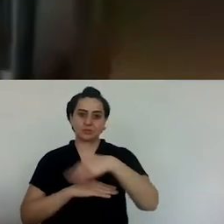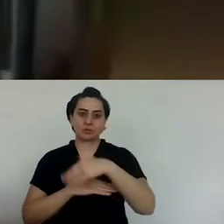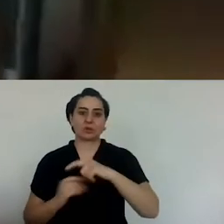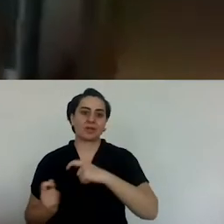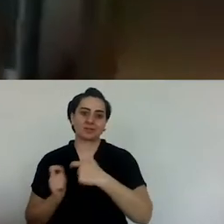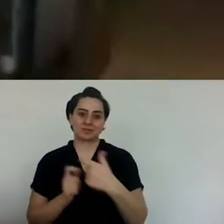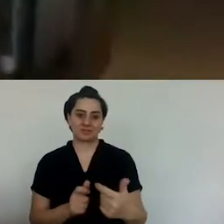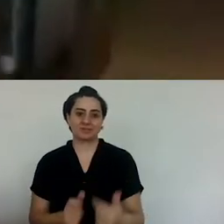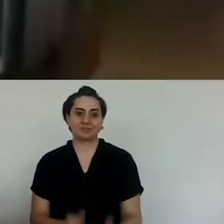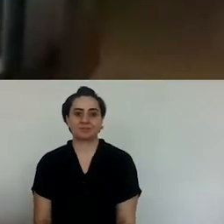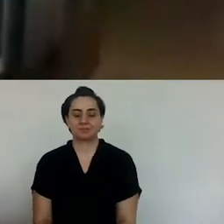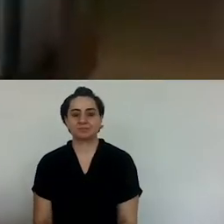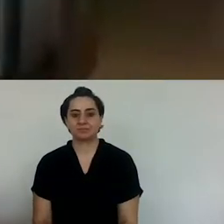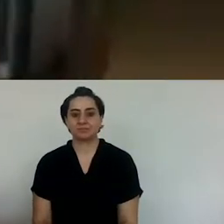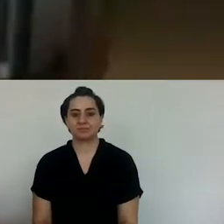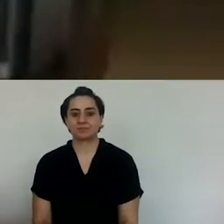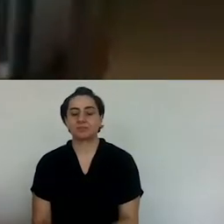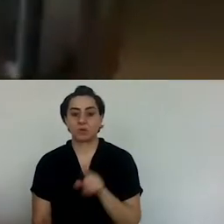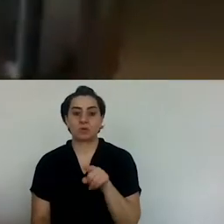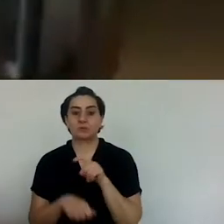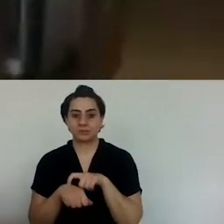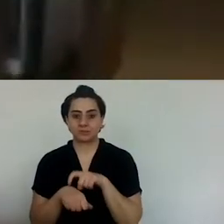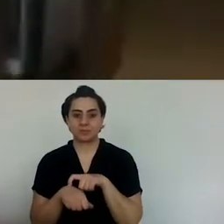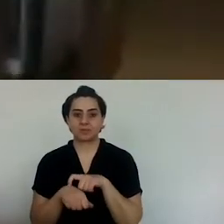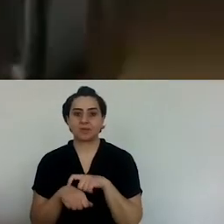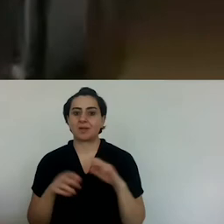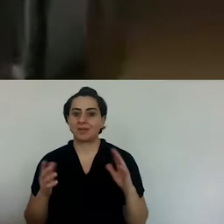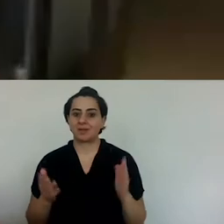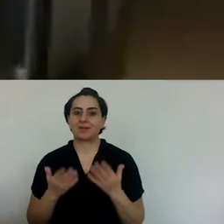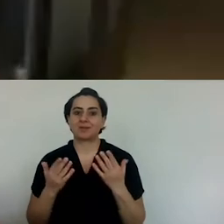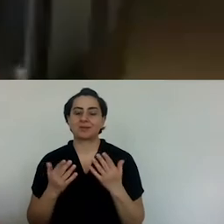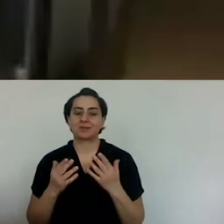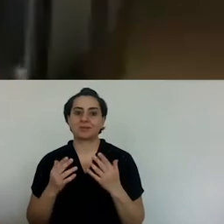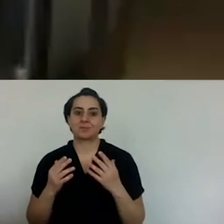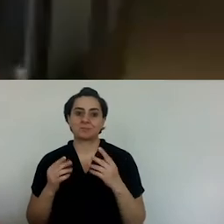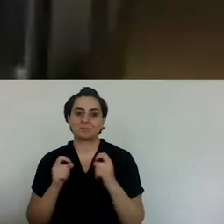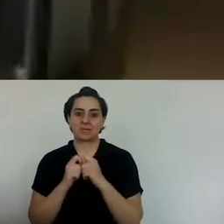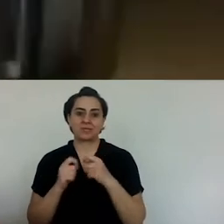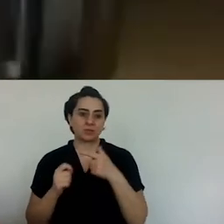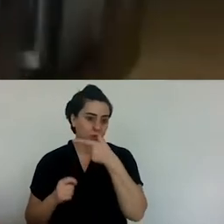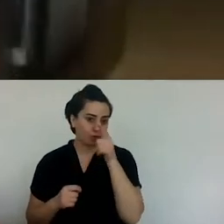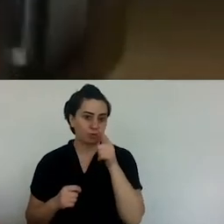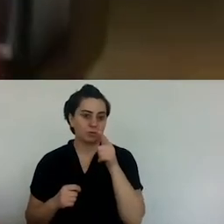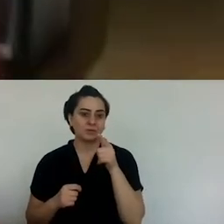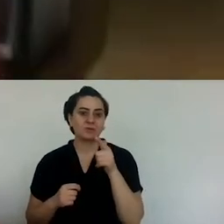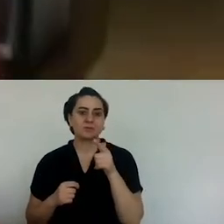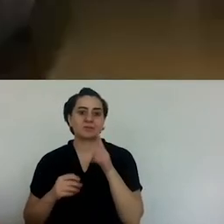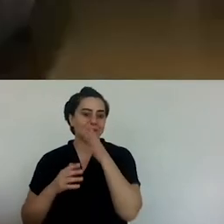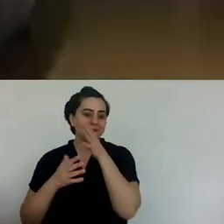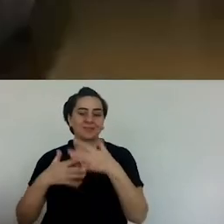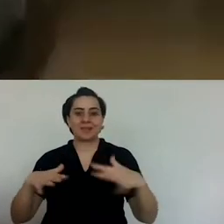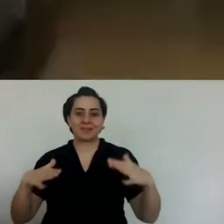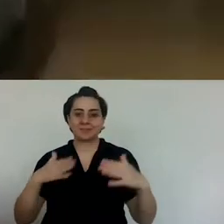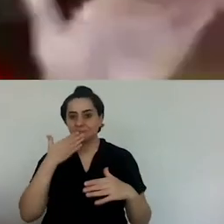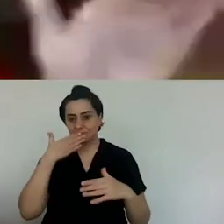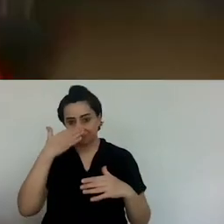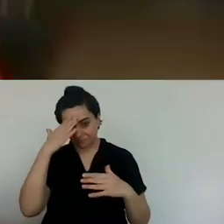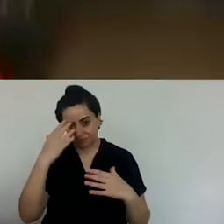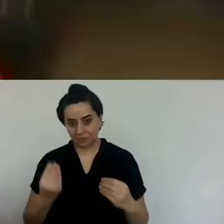And, and we, we resided in the Bilgi Sokak, very close to Surb Advadazin